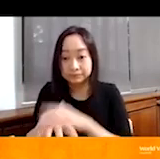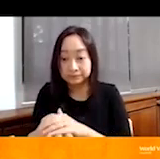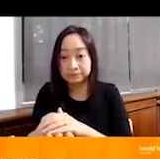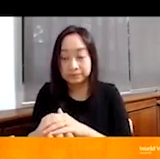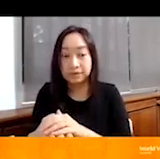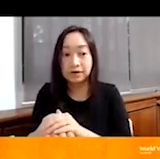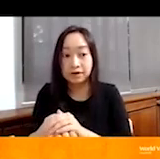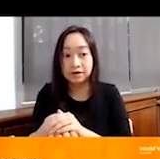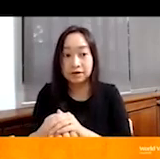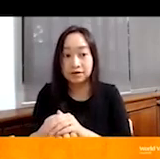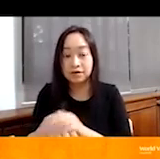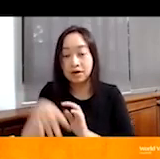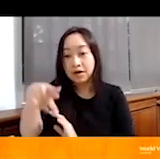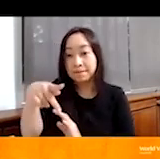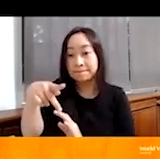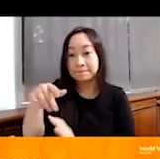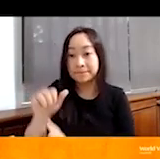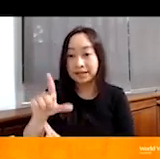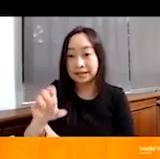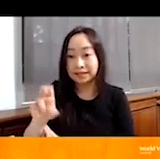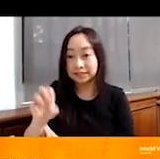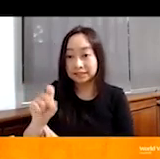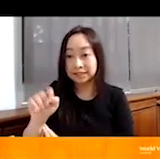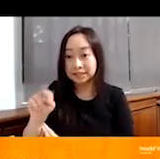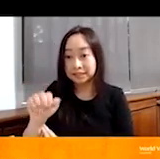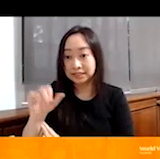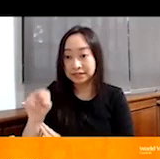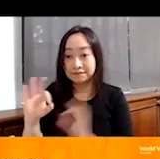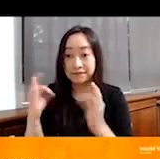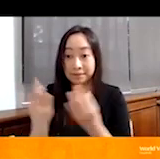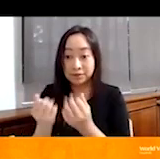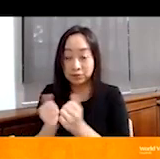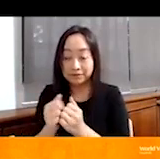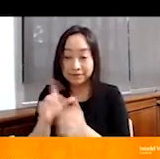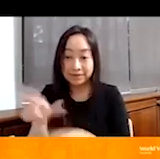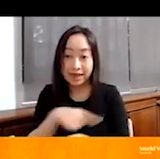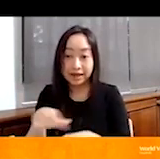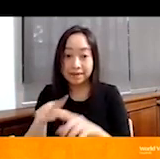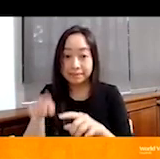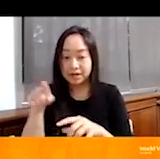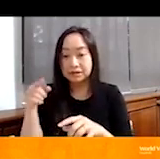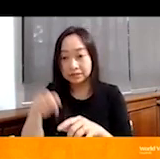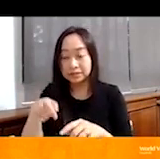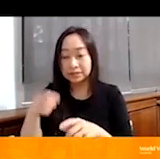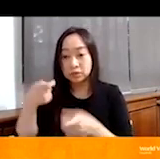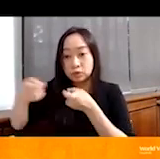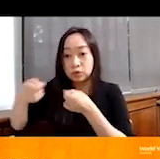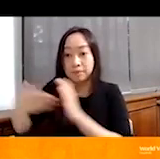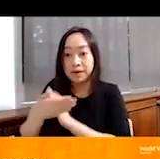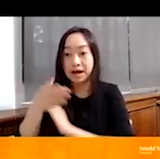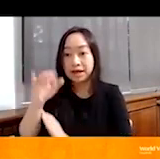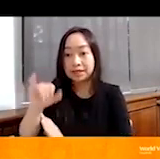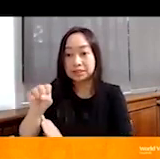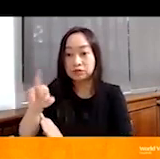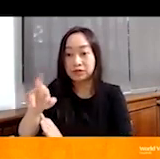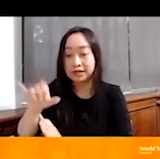of families with Palestinian families with land. But it's actually the rules, and it's governed by Israelis, and it's under